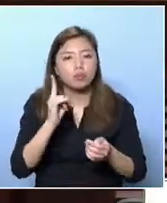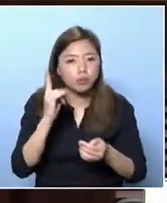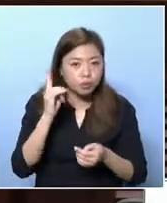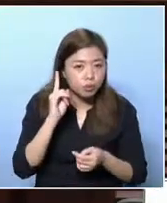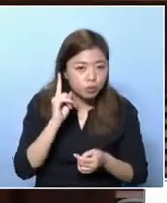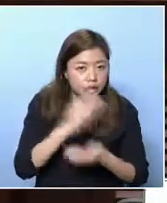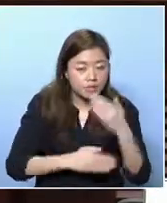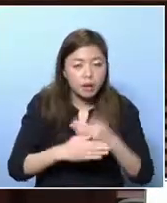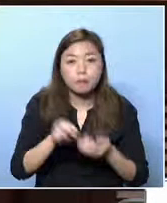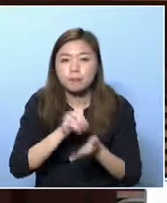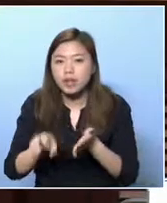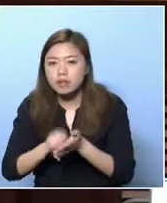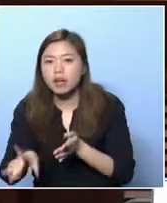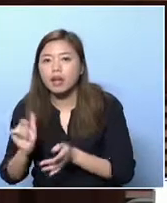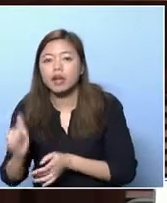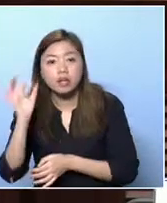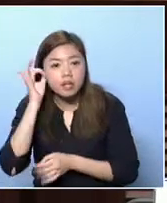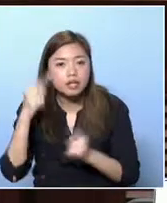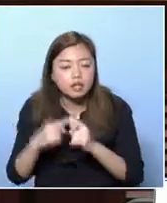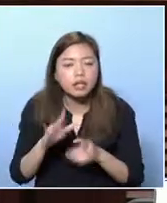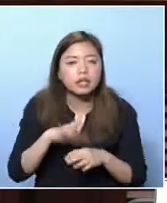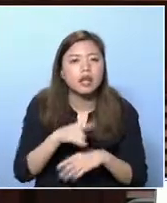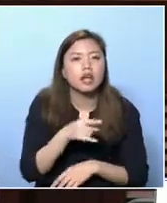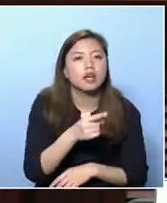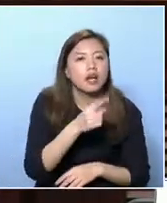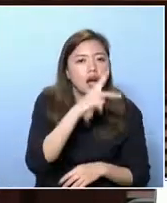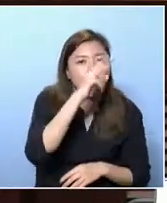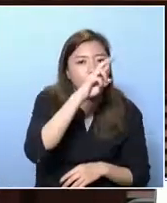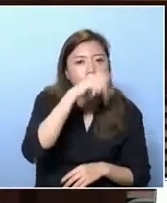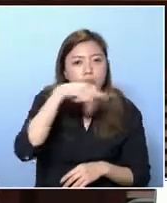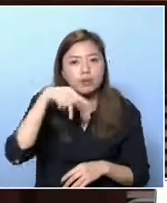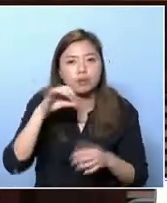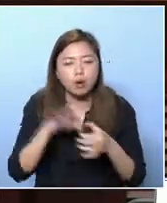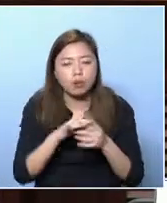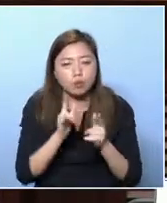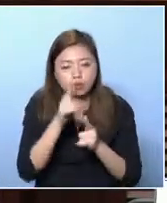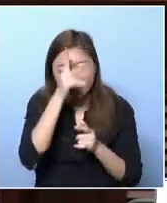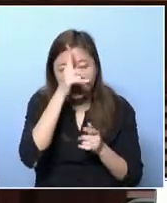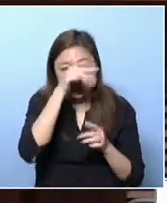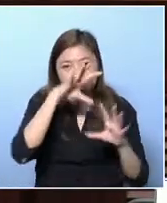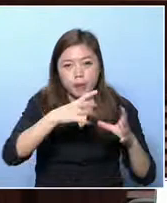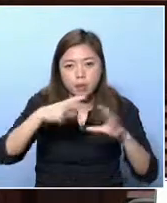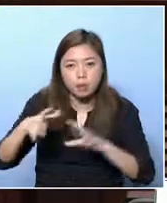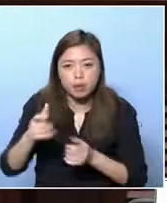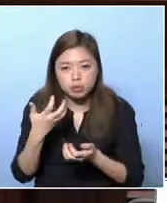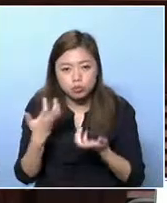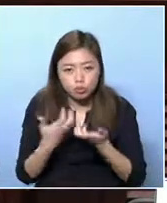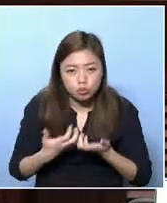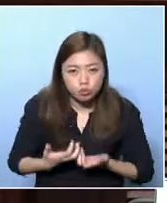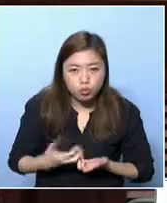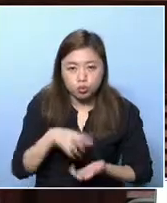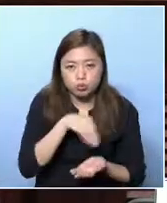First of all, let's look at the assertion that not all disabled people are in poverty.